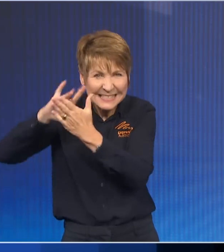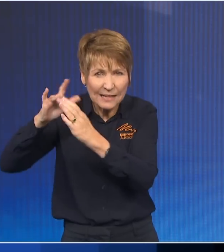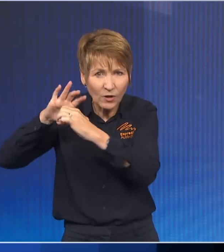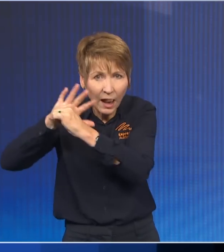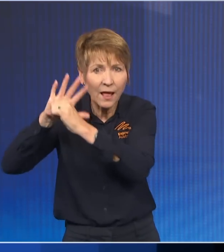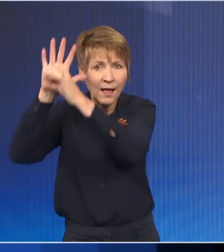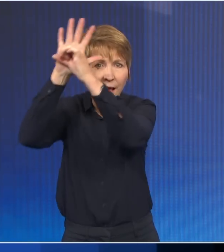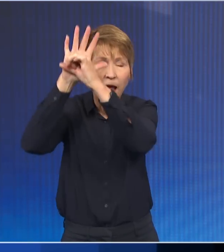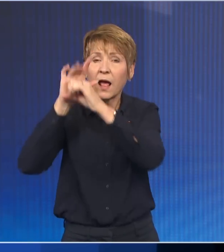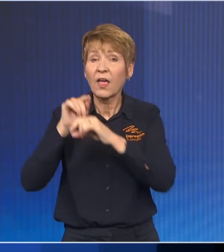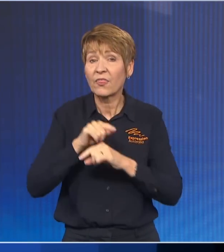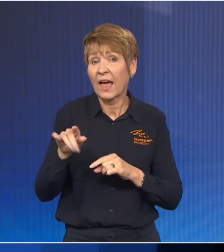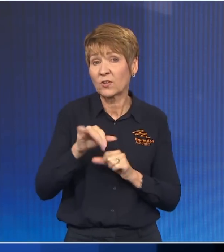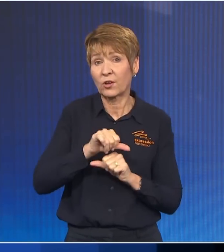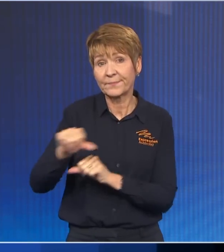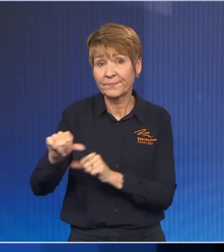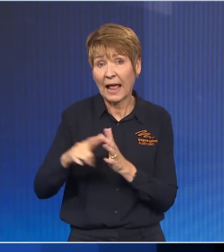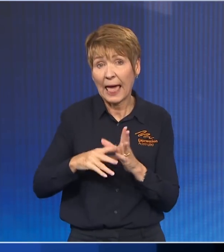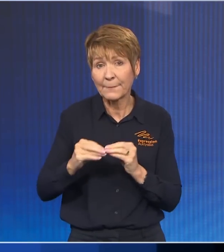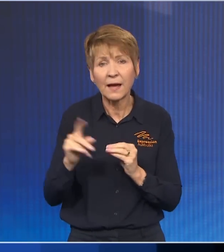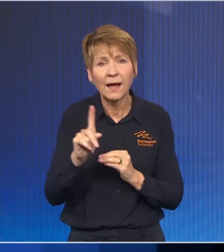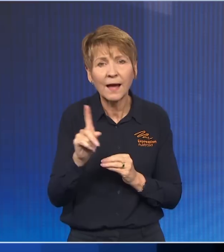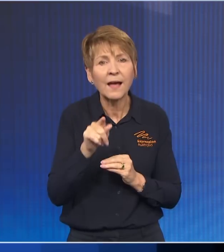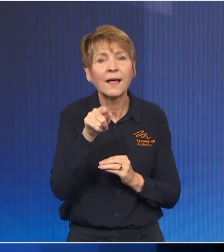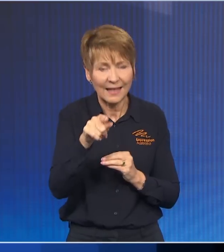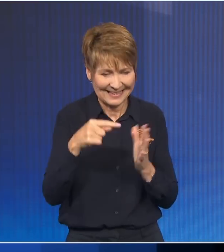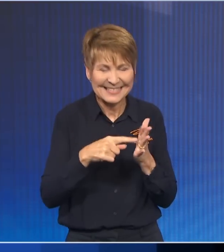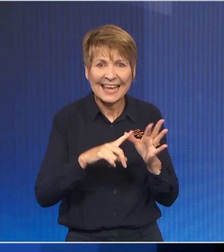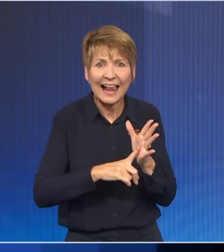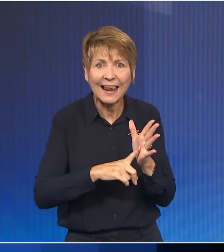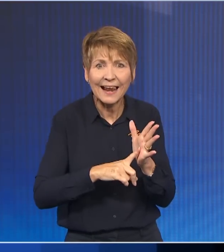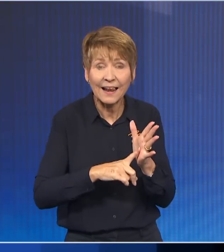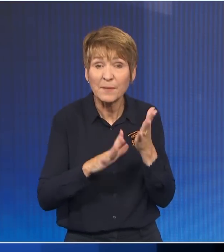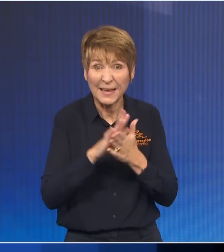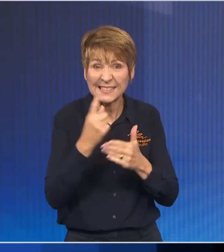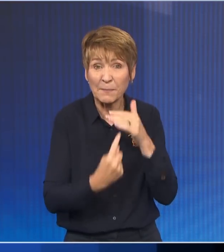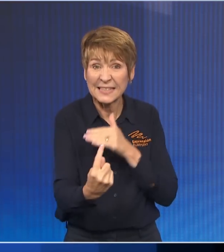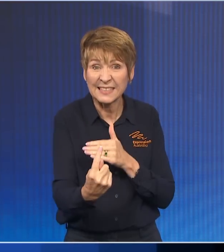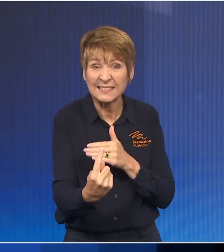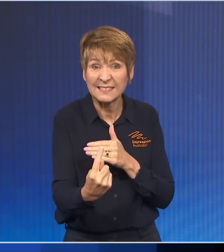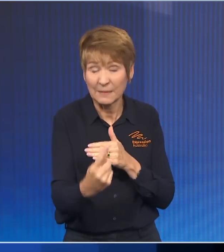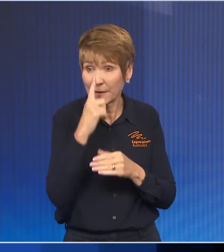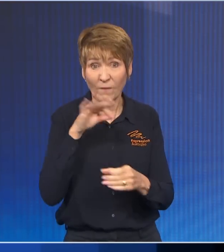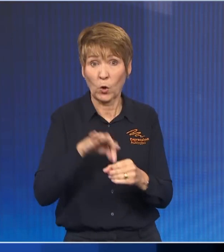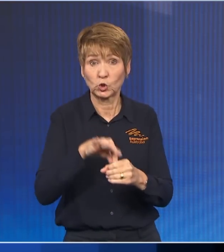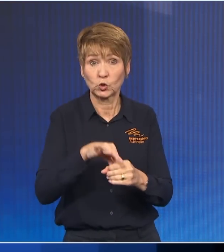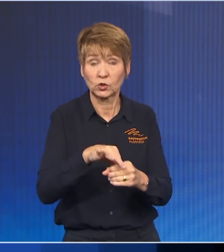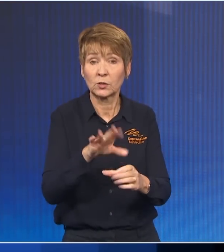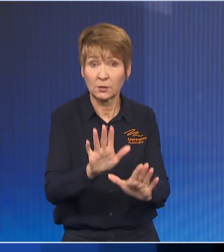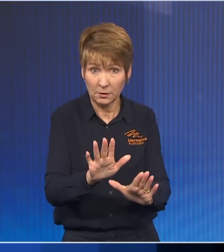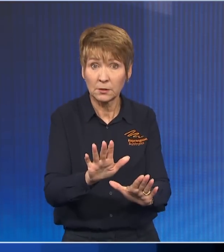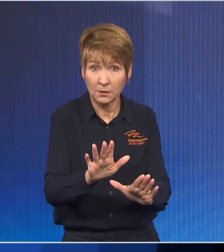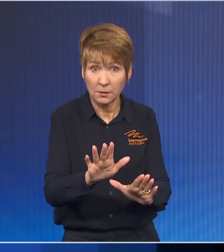They are going teal. And then you have sort of those more outer seats that are traditionally Labor Party-held, but they are now